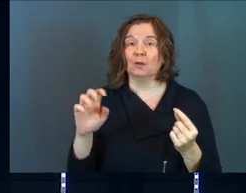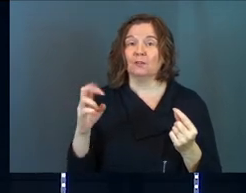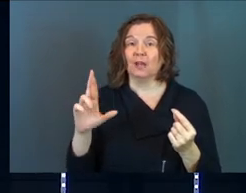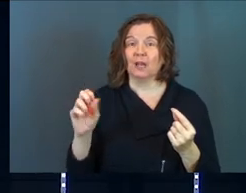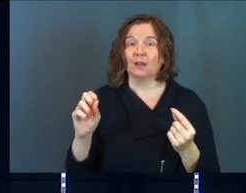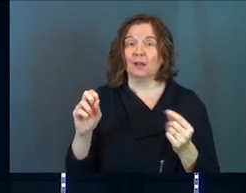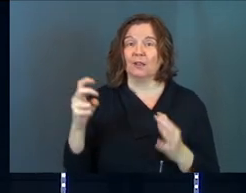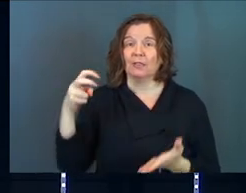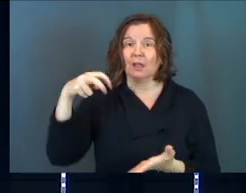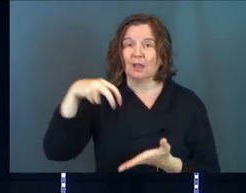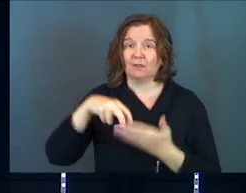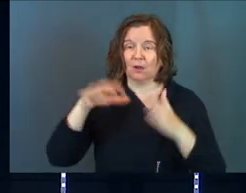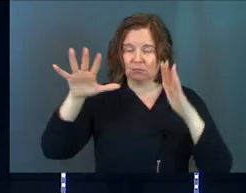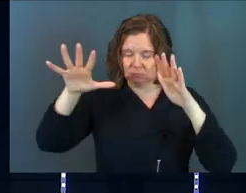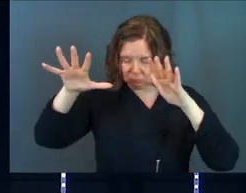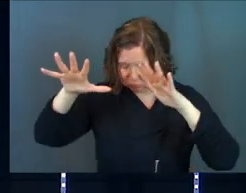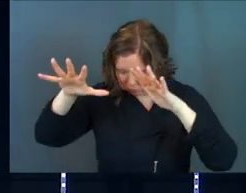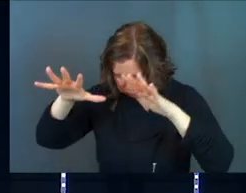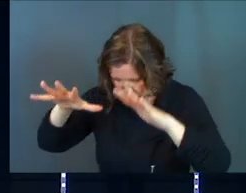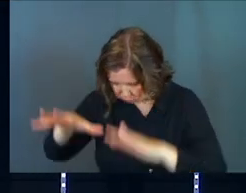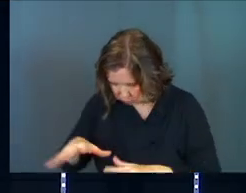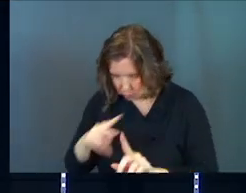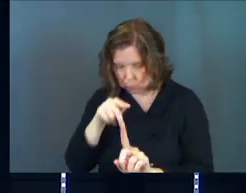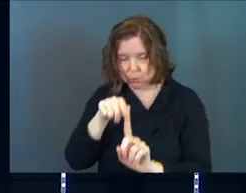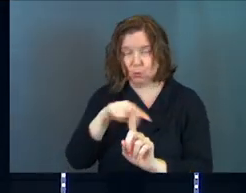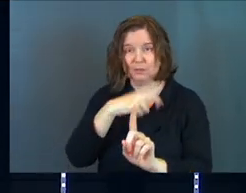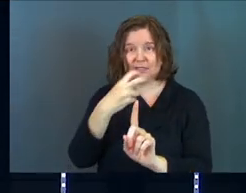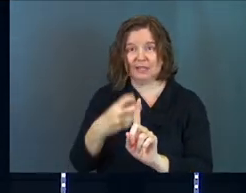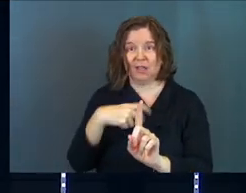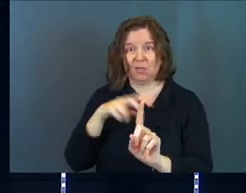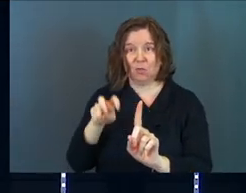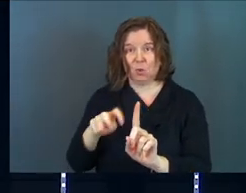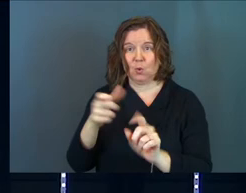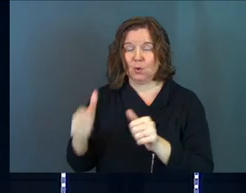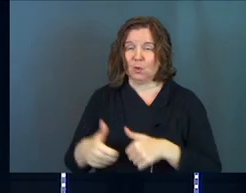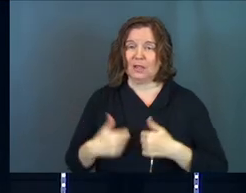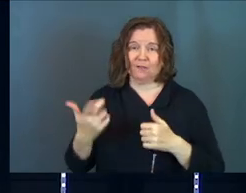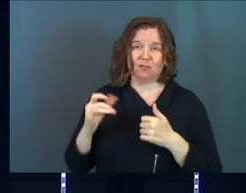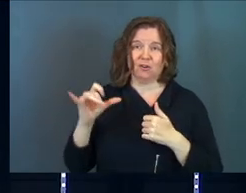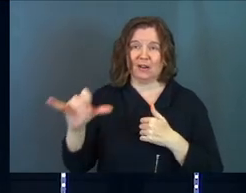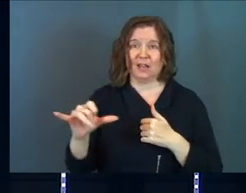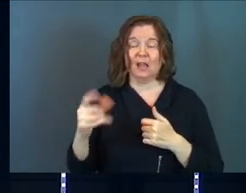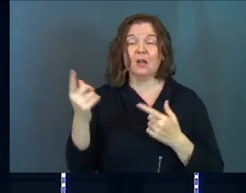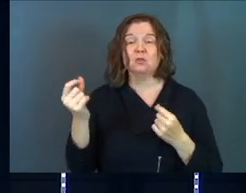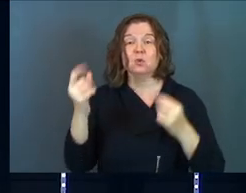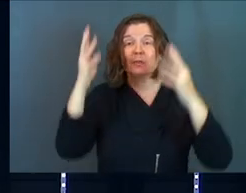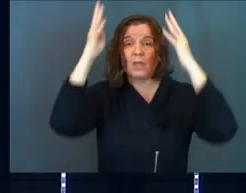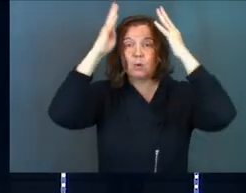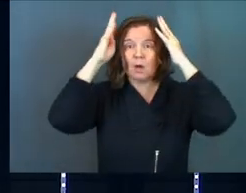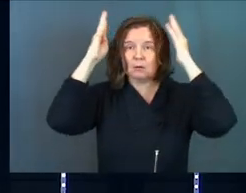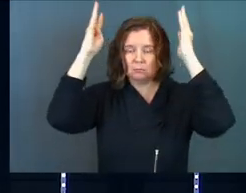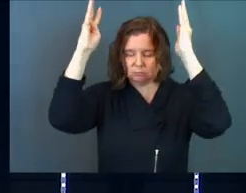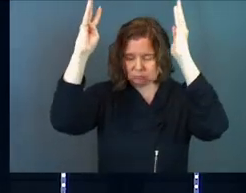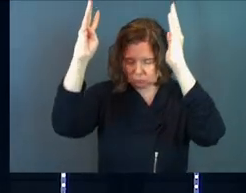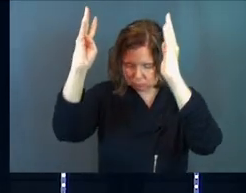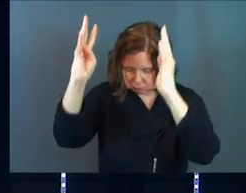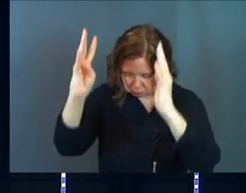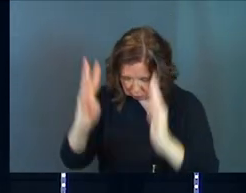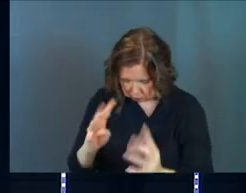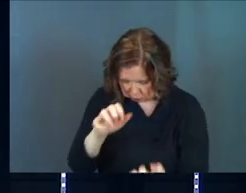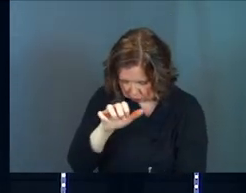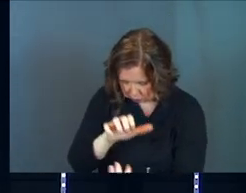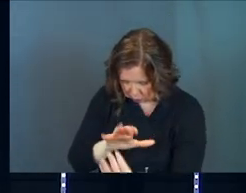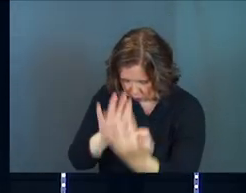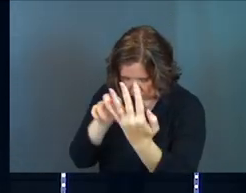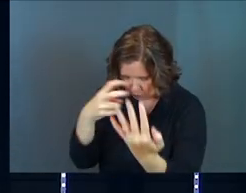elders they fall down they worship the one sitting on the throne the one who lives forever and ever and they lay their crowns before the throne